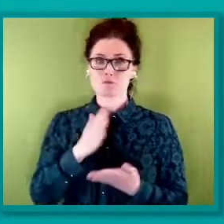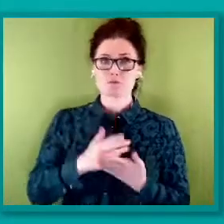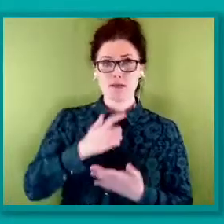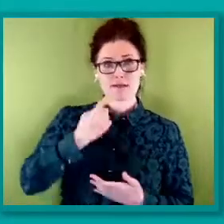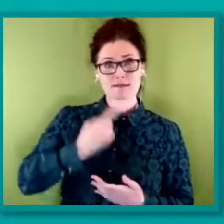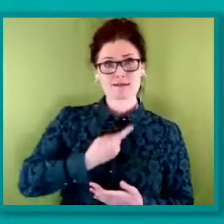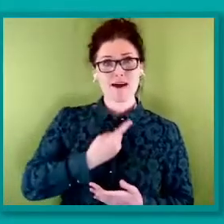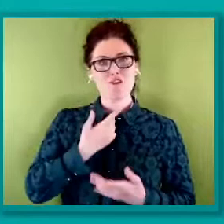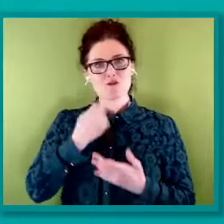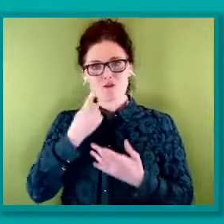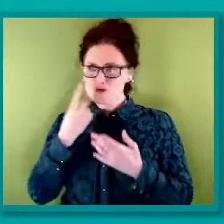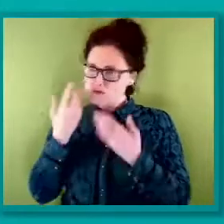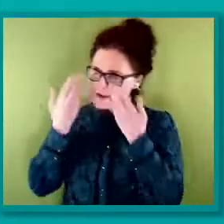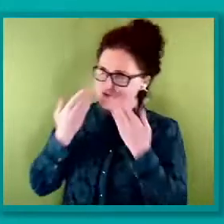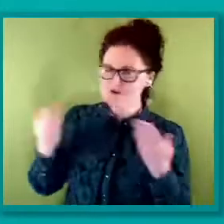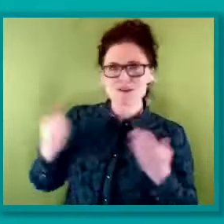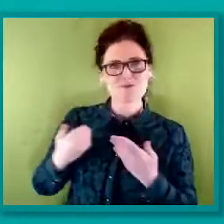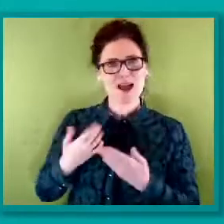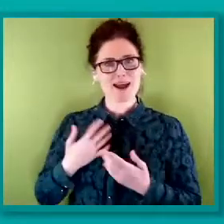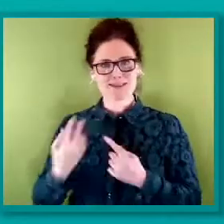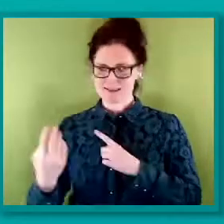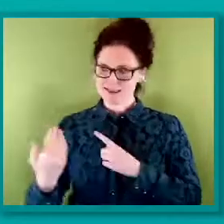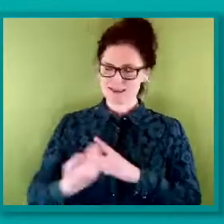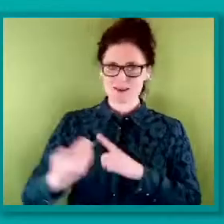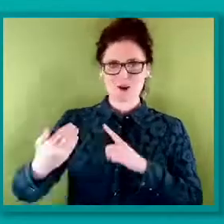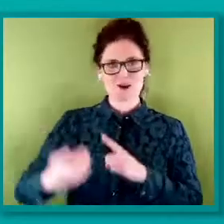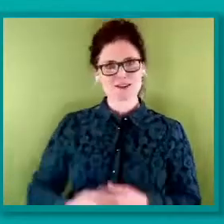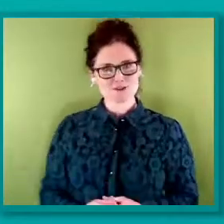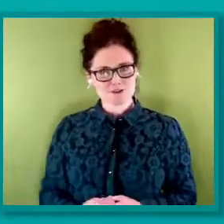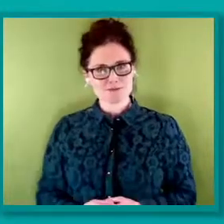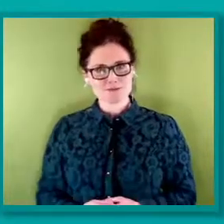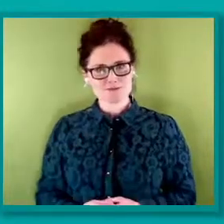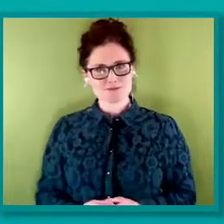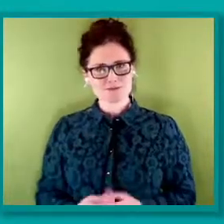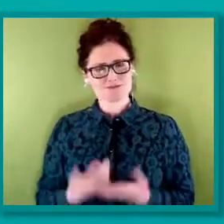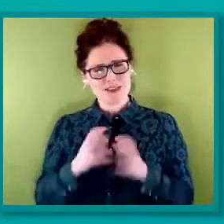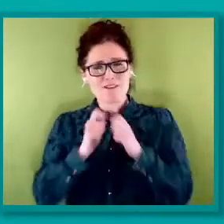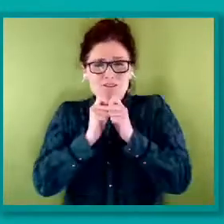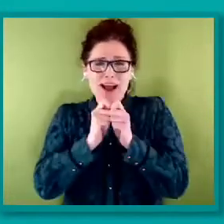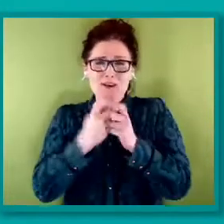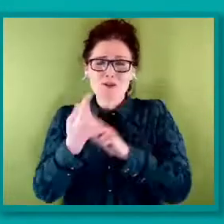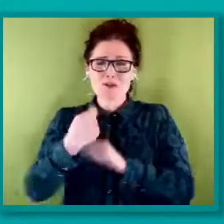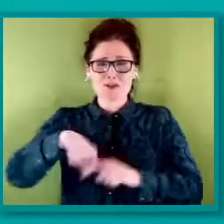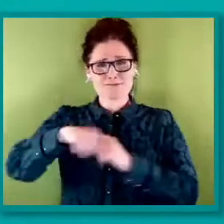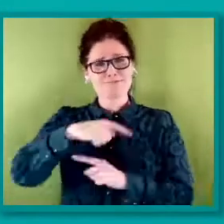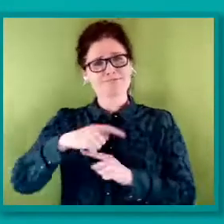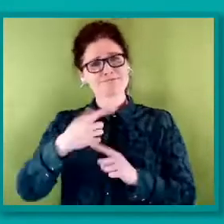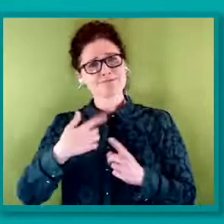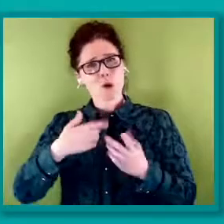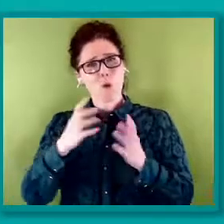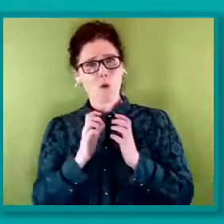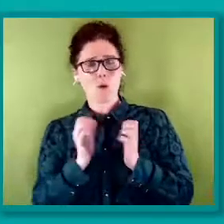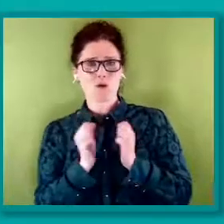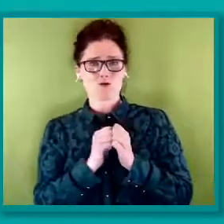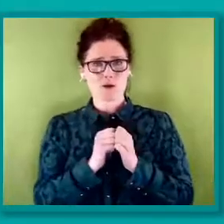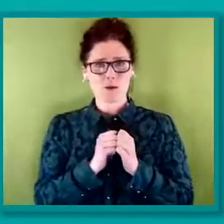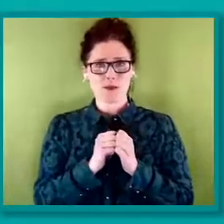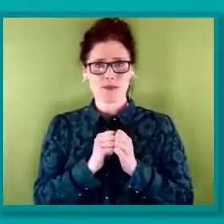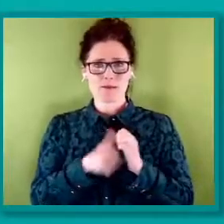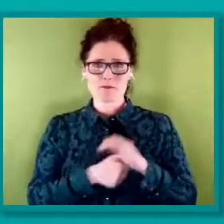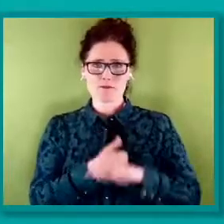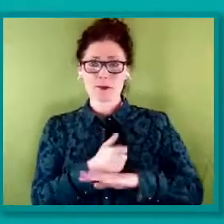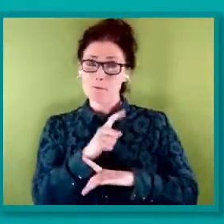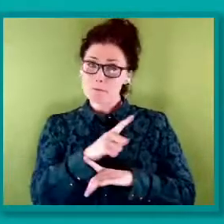values and principles that underpin our movement. However, even though trade union movements support non-binary